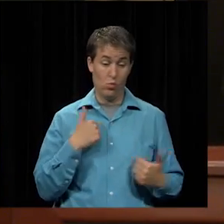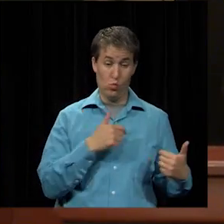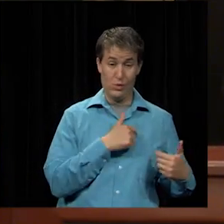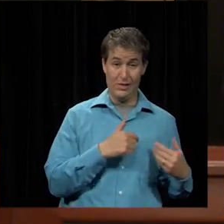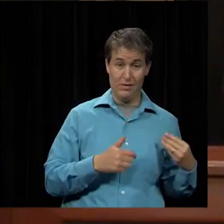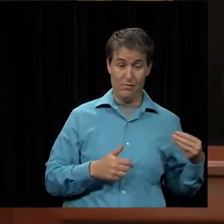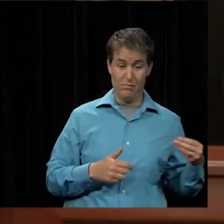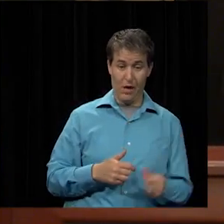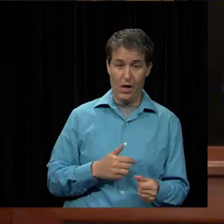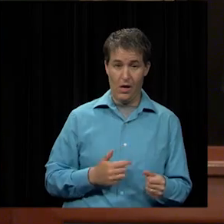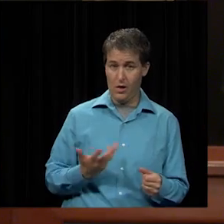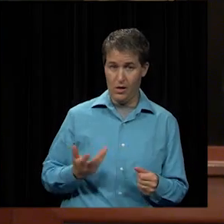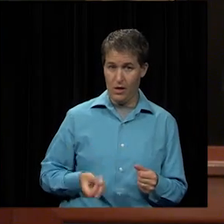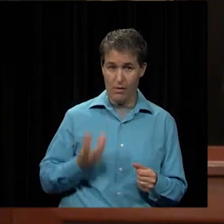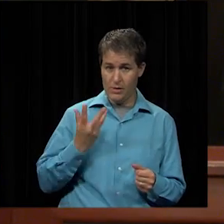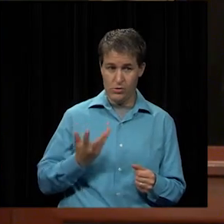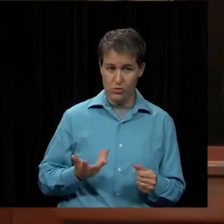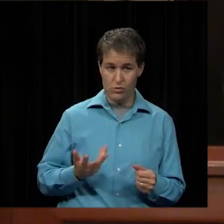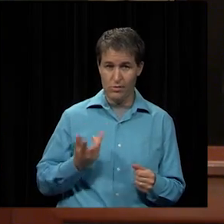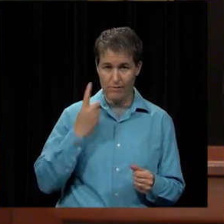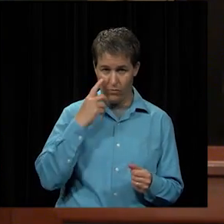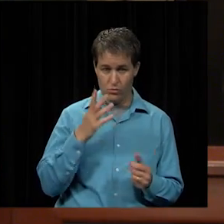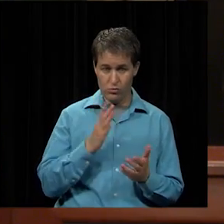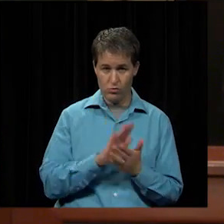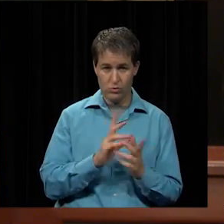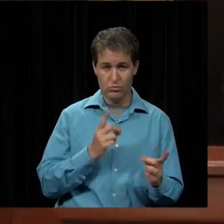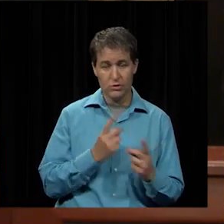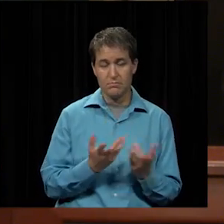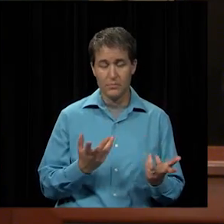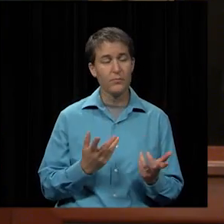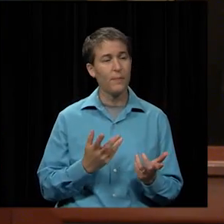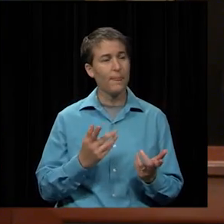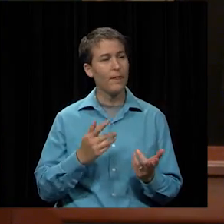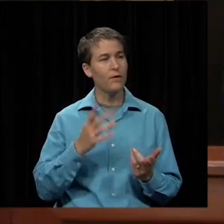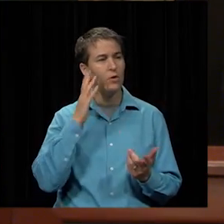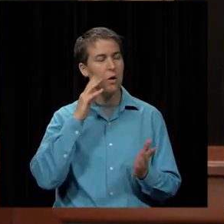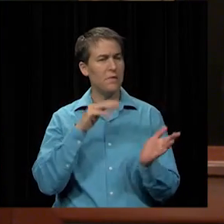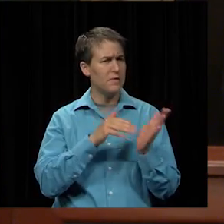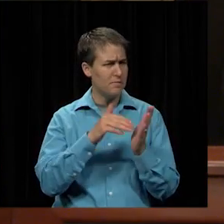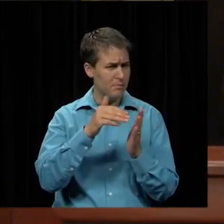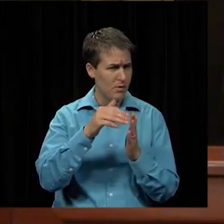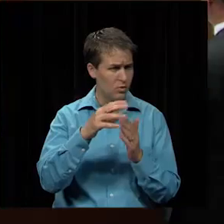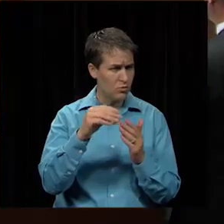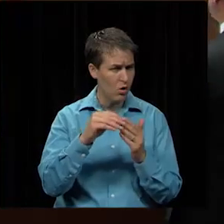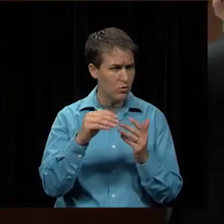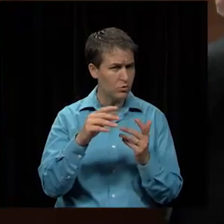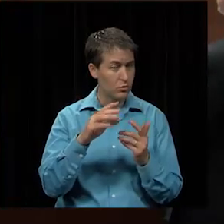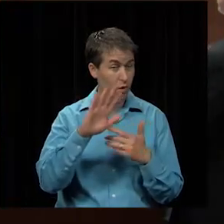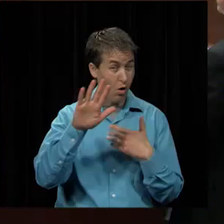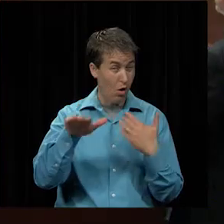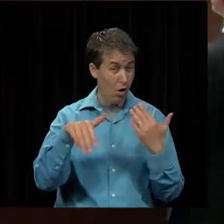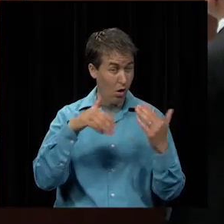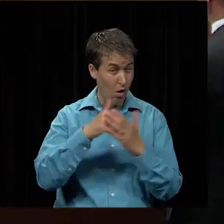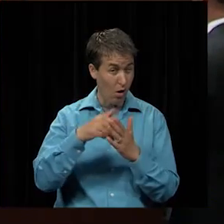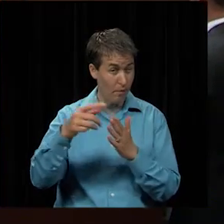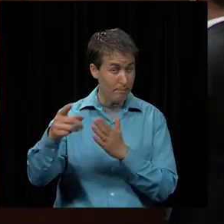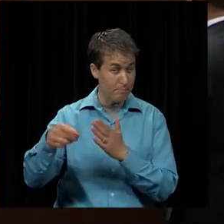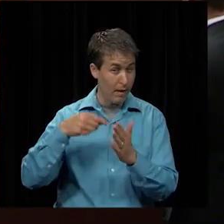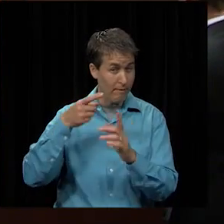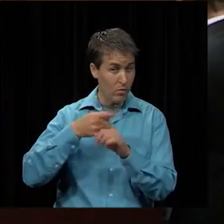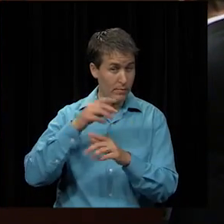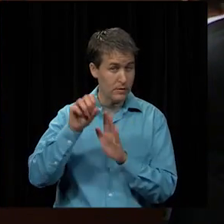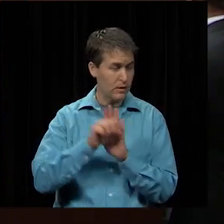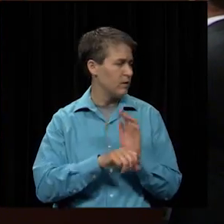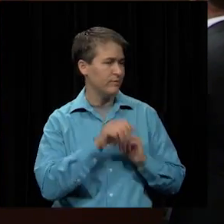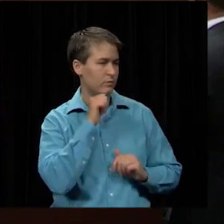paying for as a district the million dollars is that going to be re all reimbursed by the state not